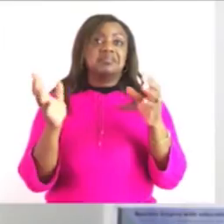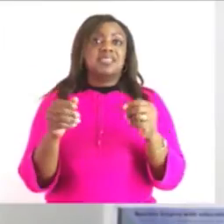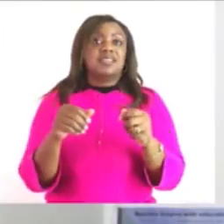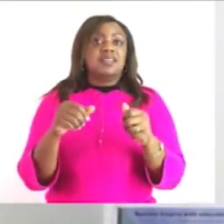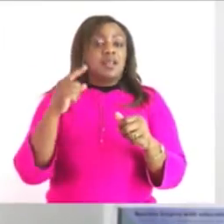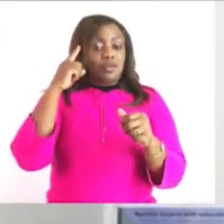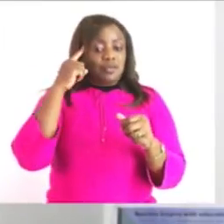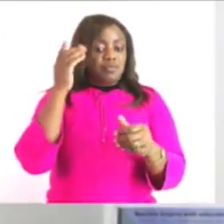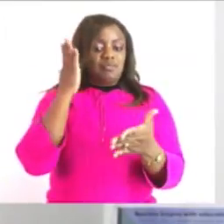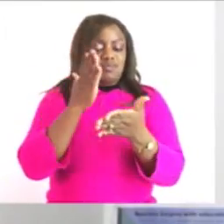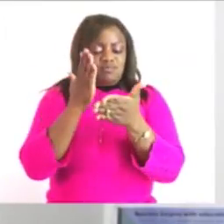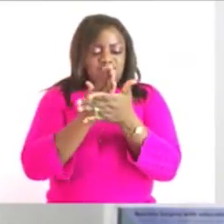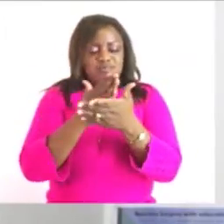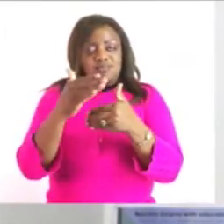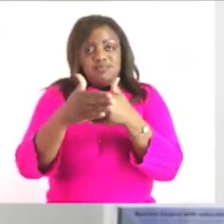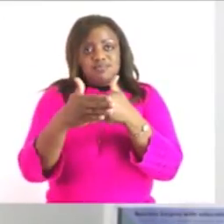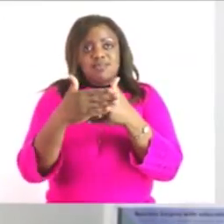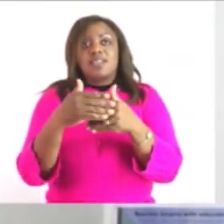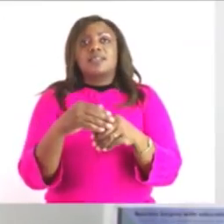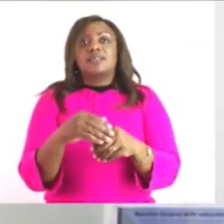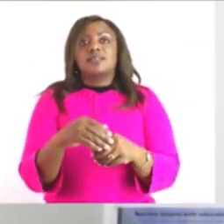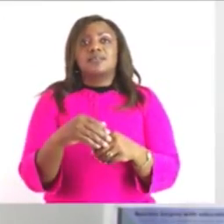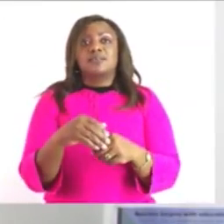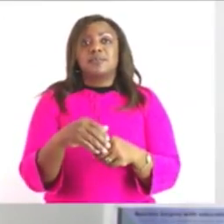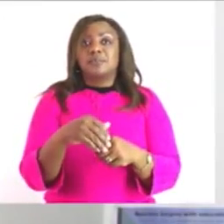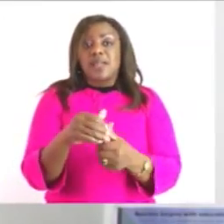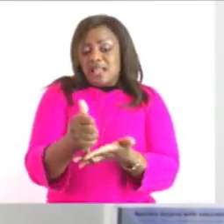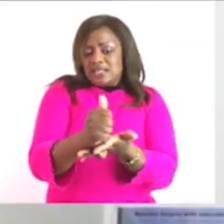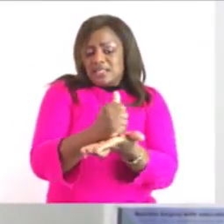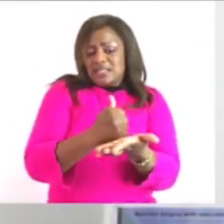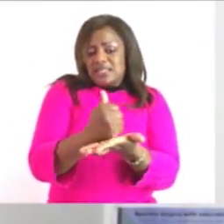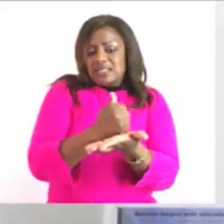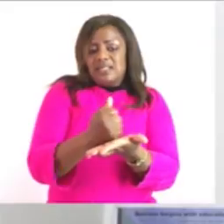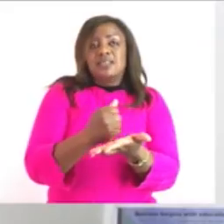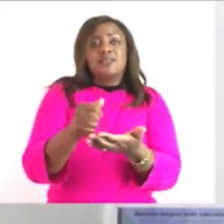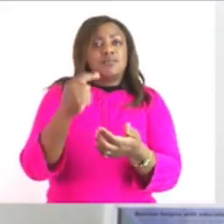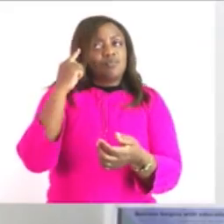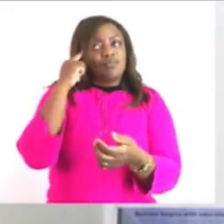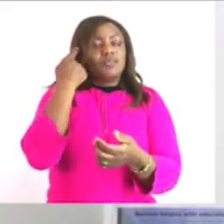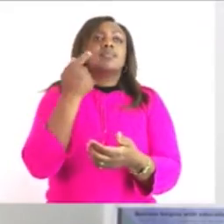which i have done makes sense and it's a good prediction